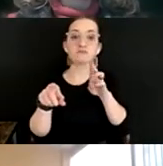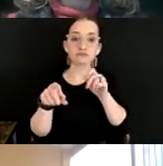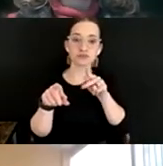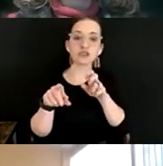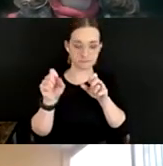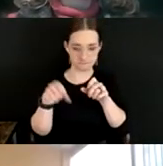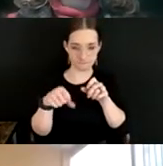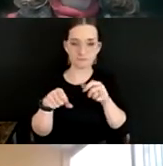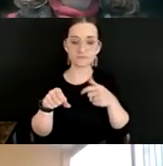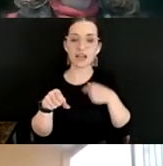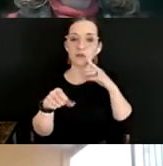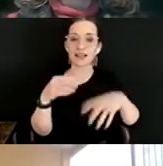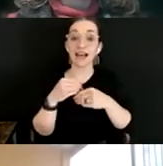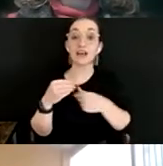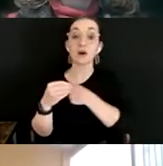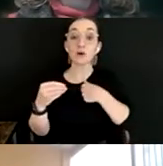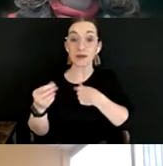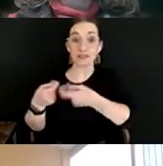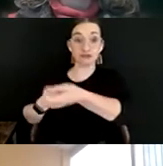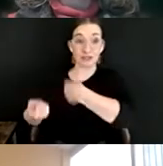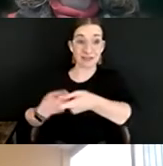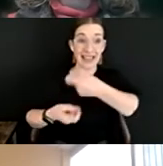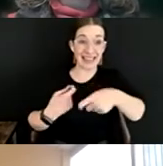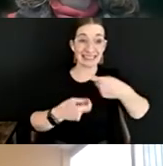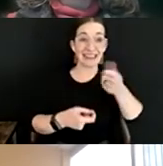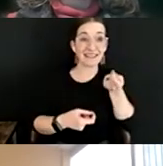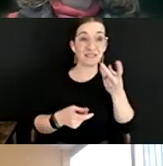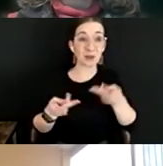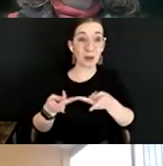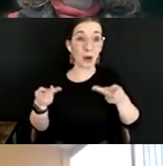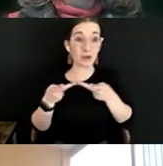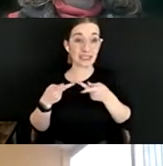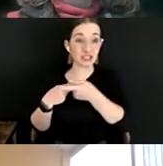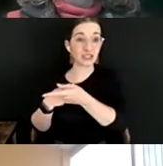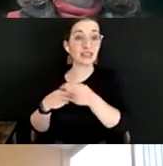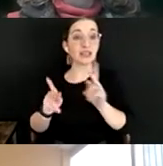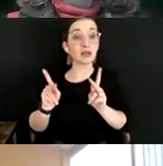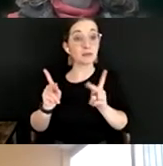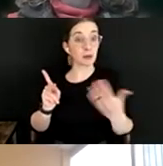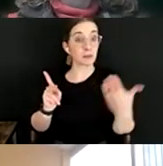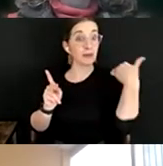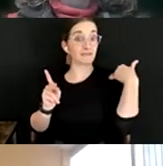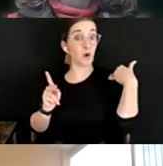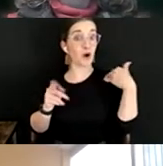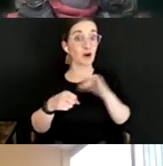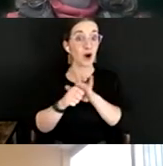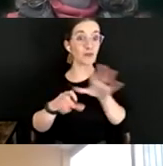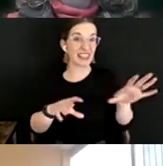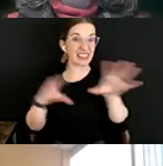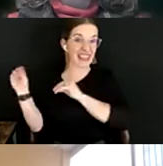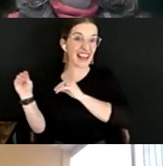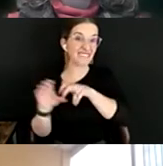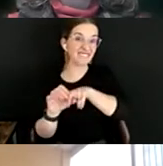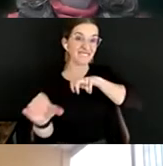as we've replaced a number of positions that the people who were in them pre-pandemic left during the